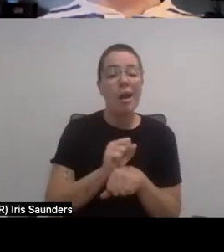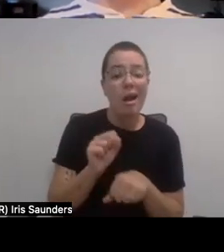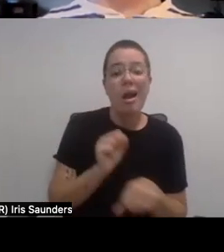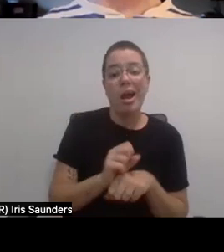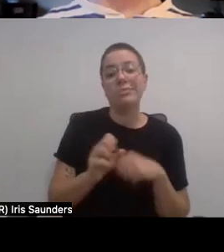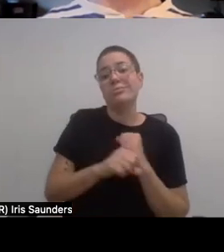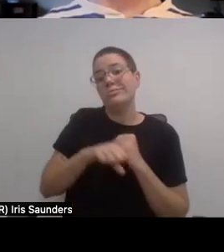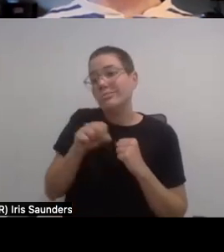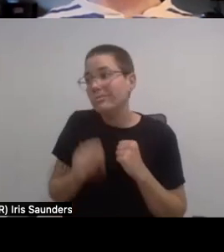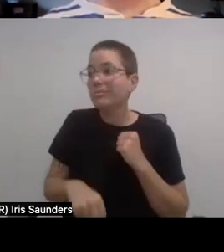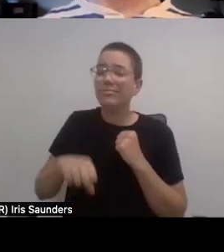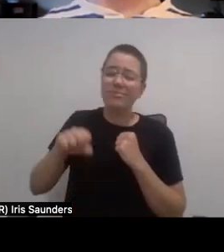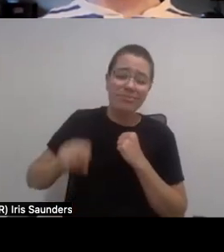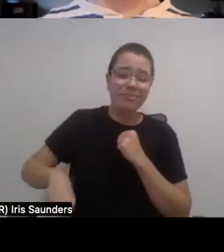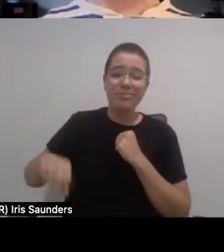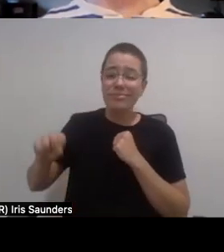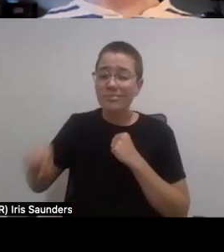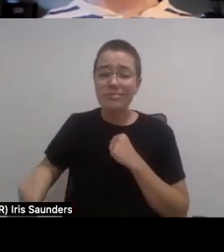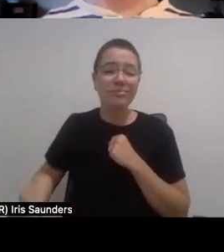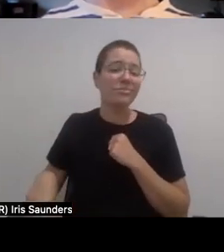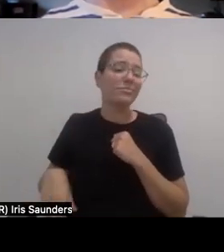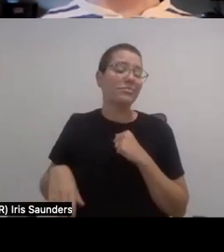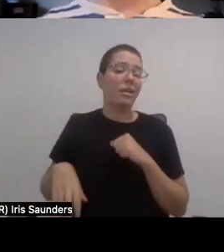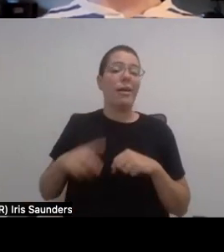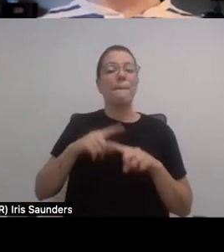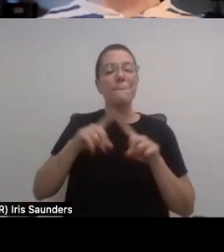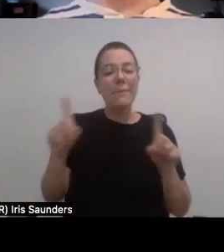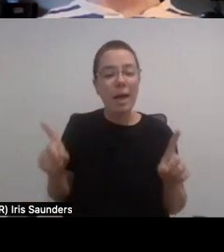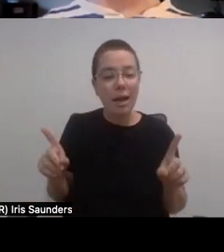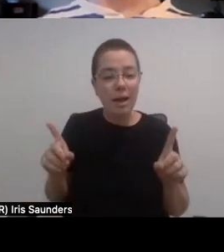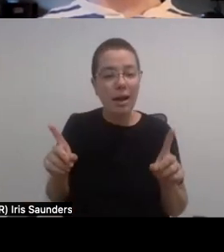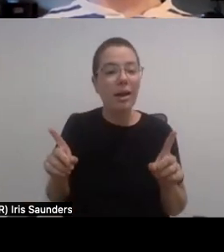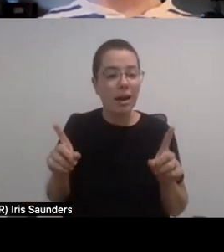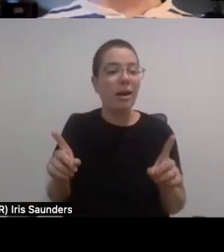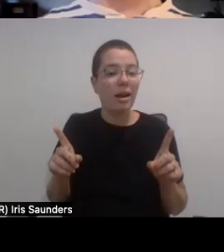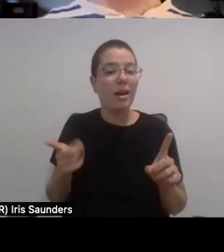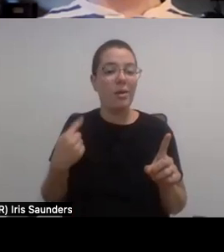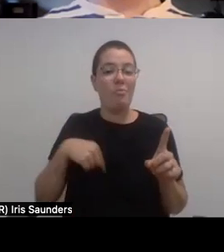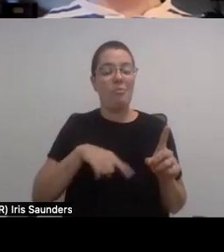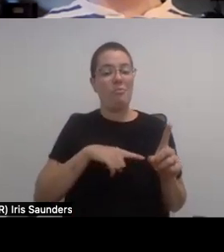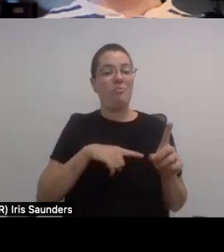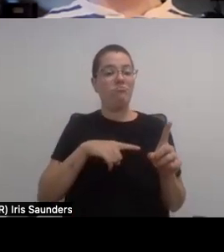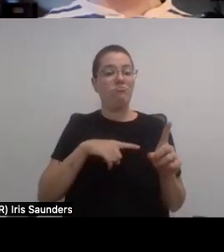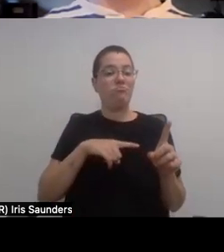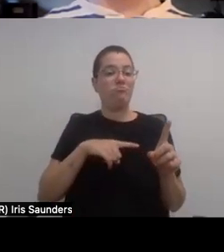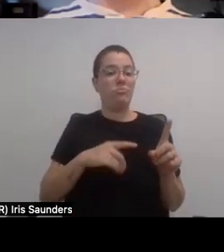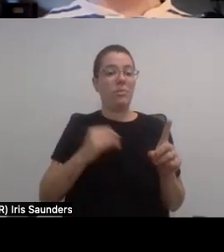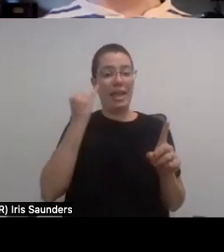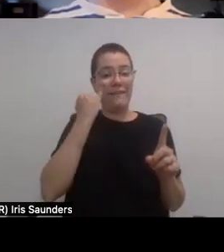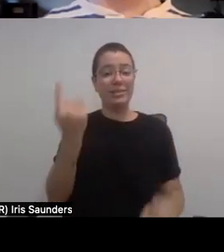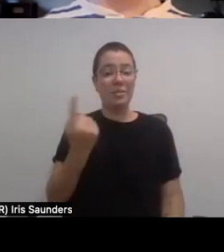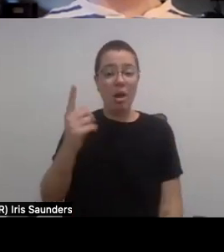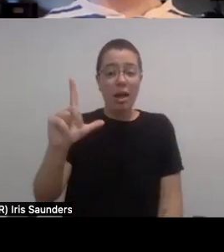extravagant thing or, but, like, we don't say that if one is lactose